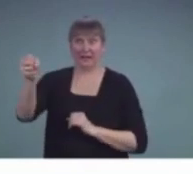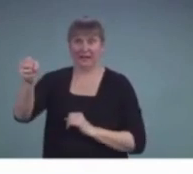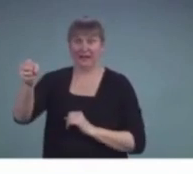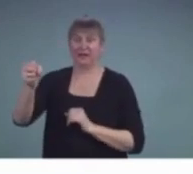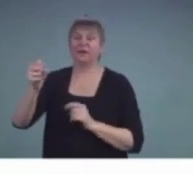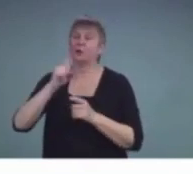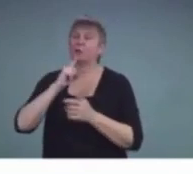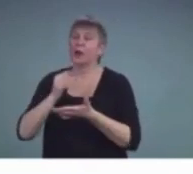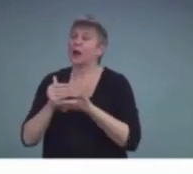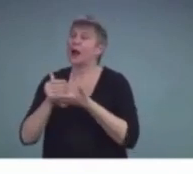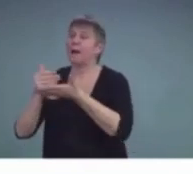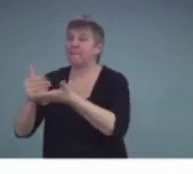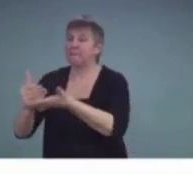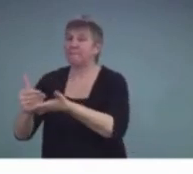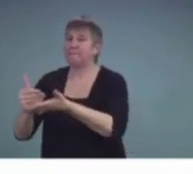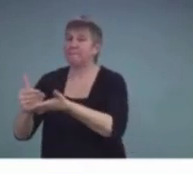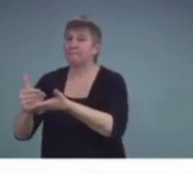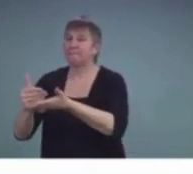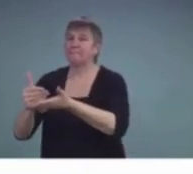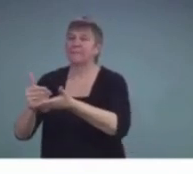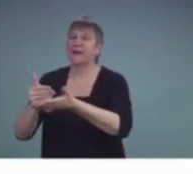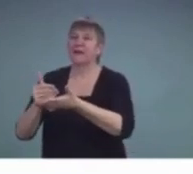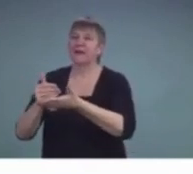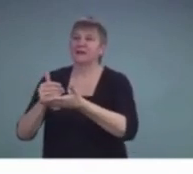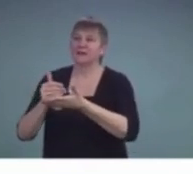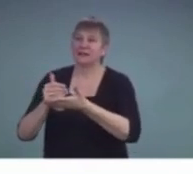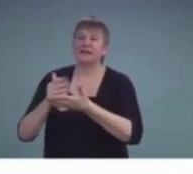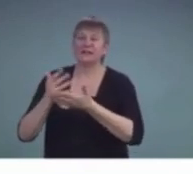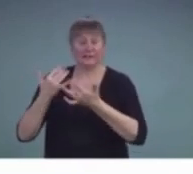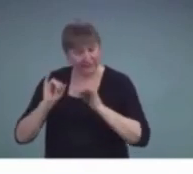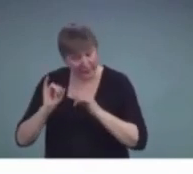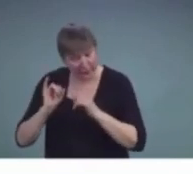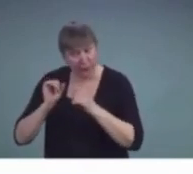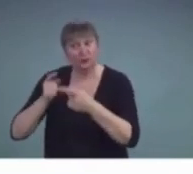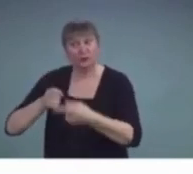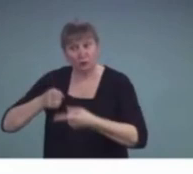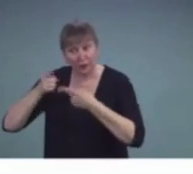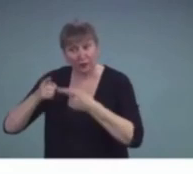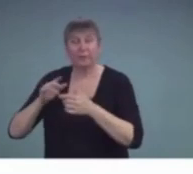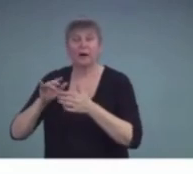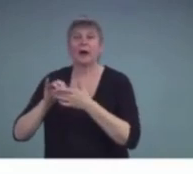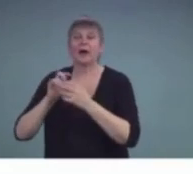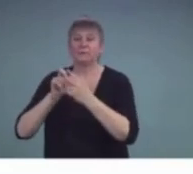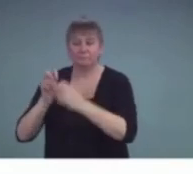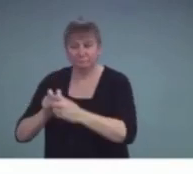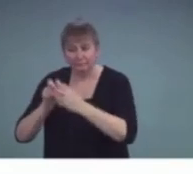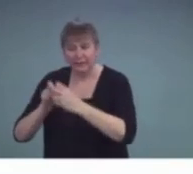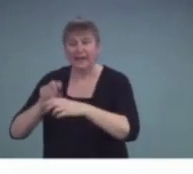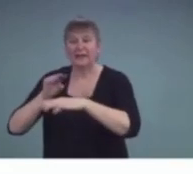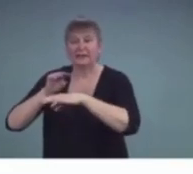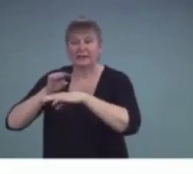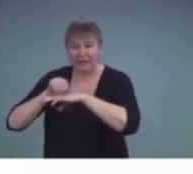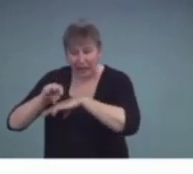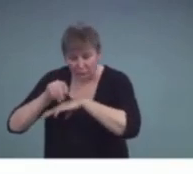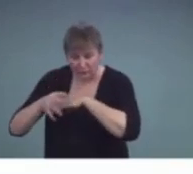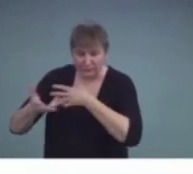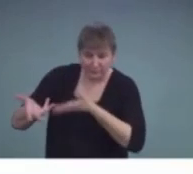well and he struggles still, but through counseling is making some really good progress.